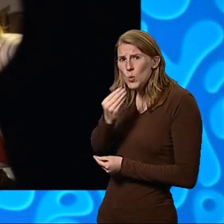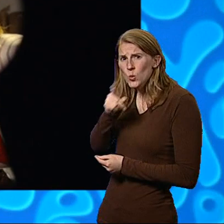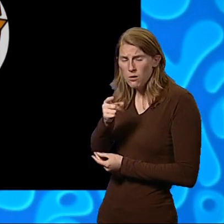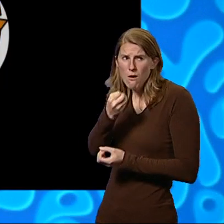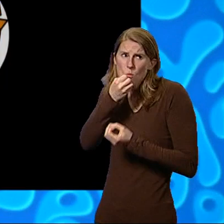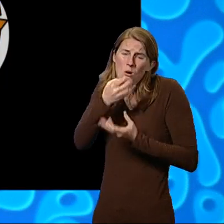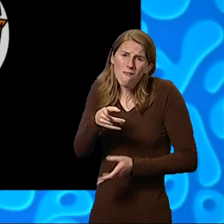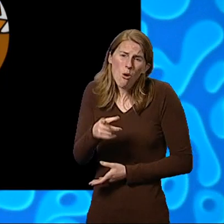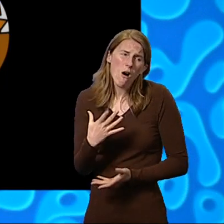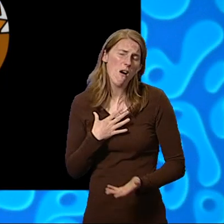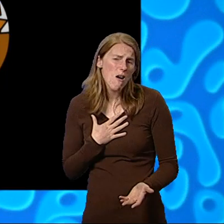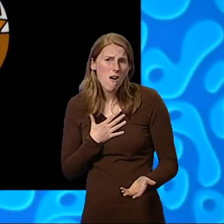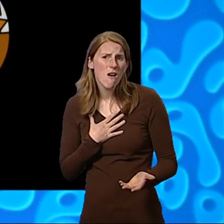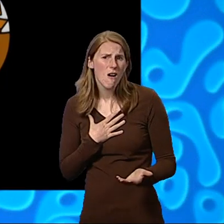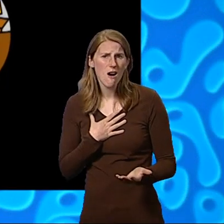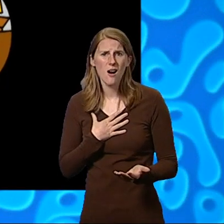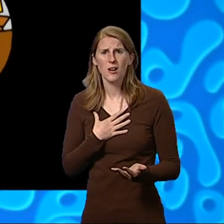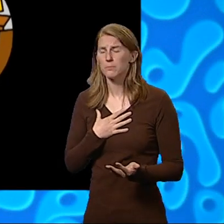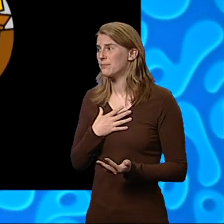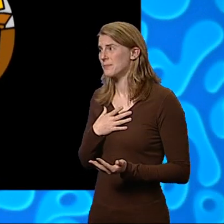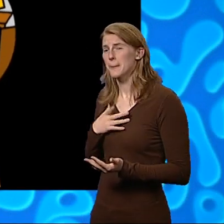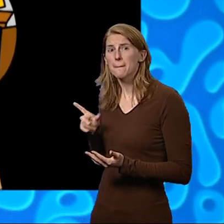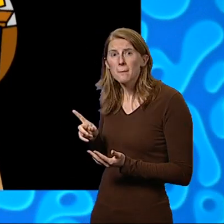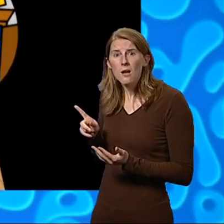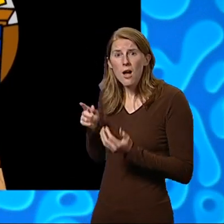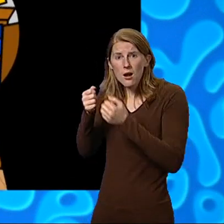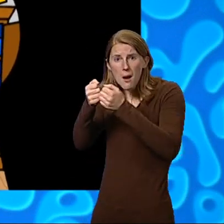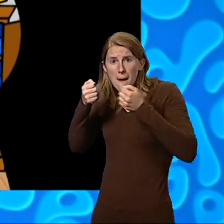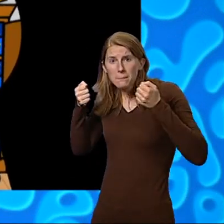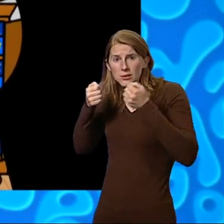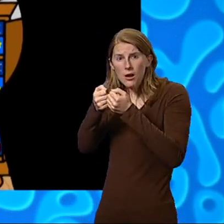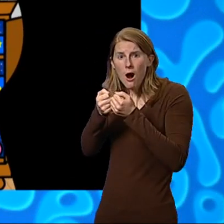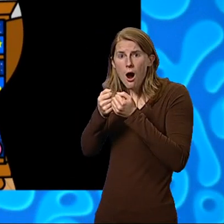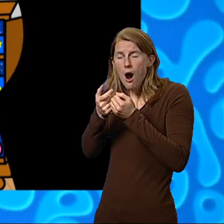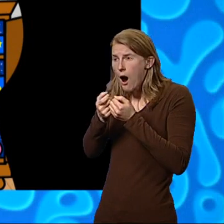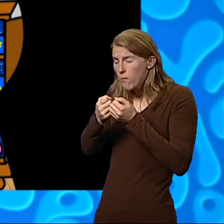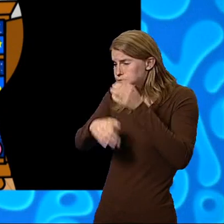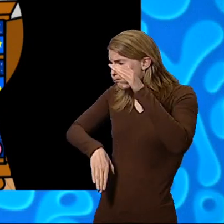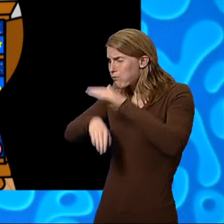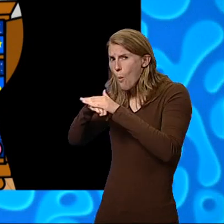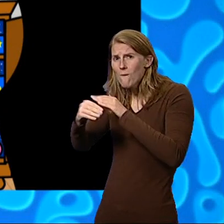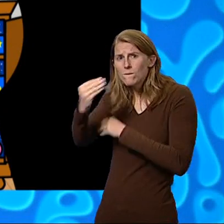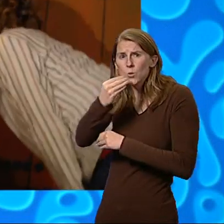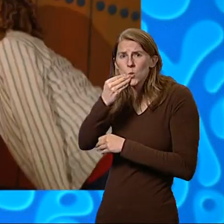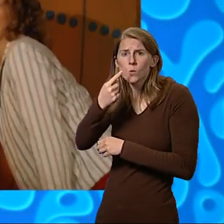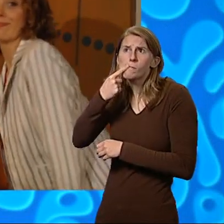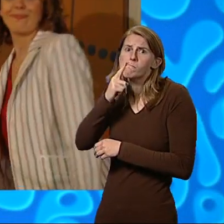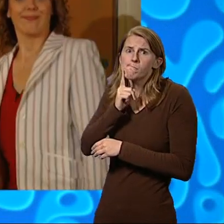sighed. Patagonia's cupboard was bursting with yummy, scrummy food.